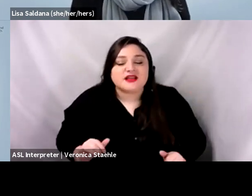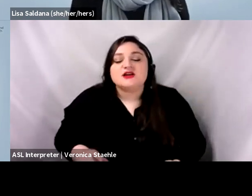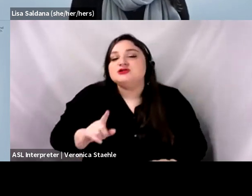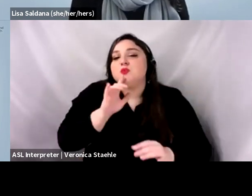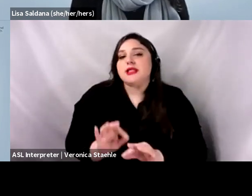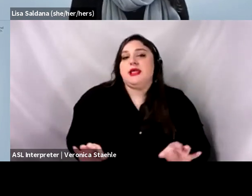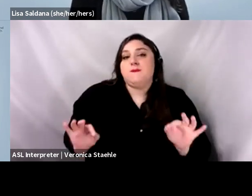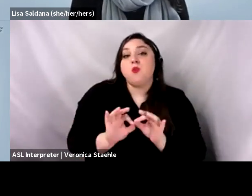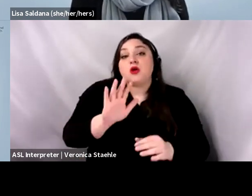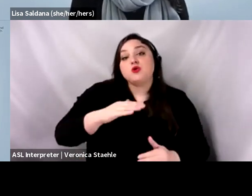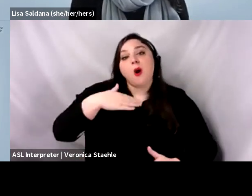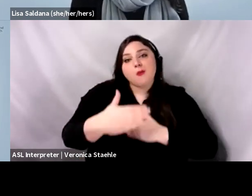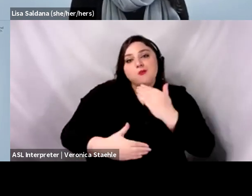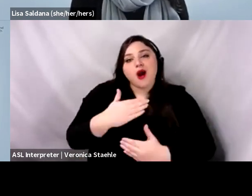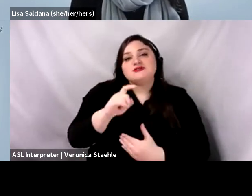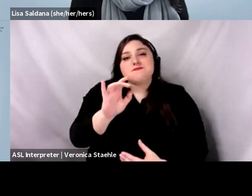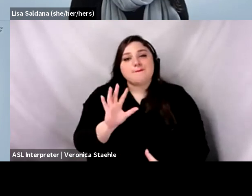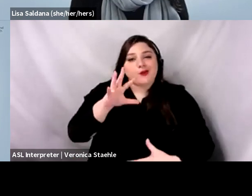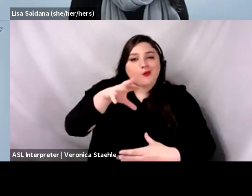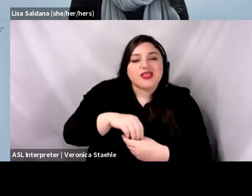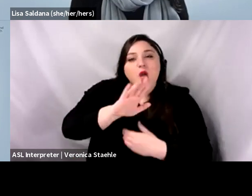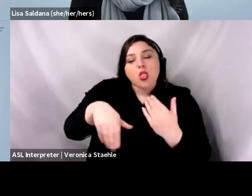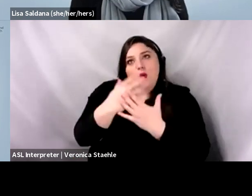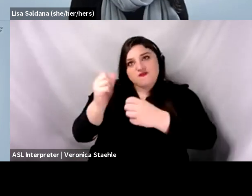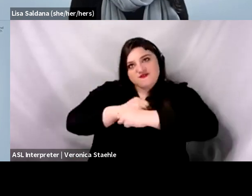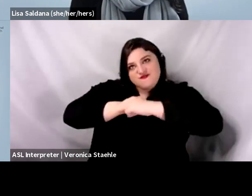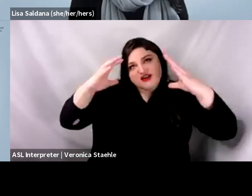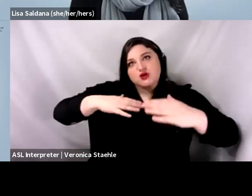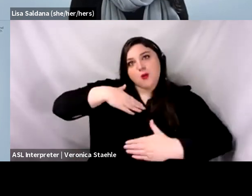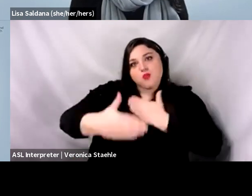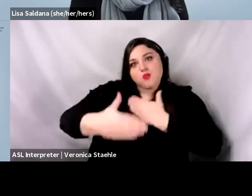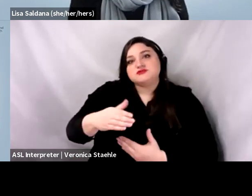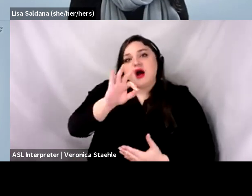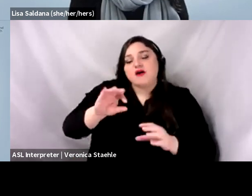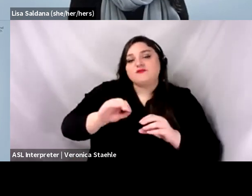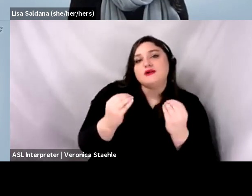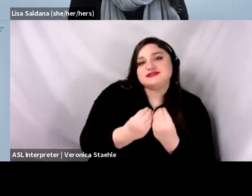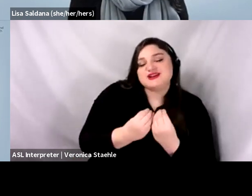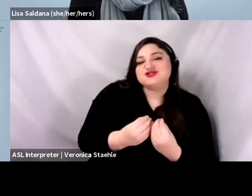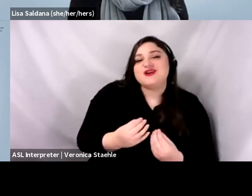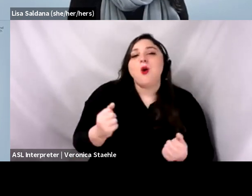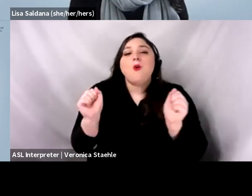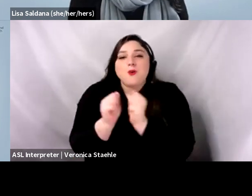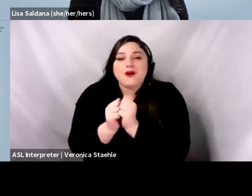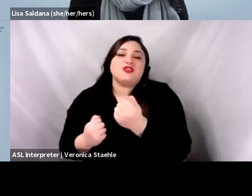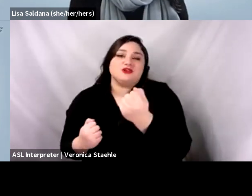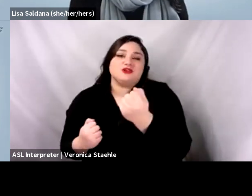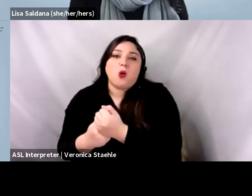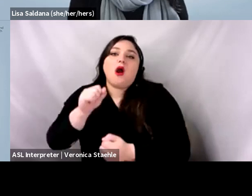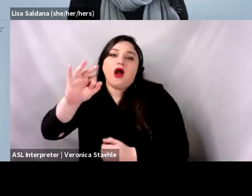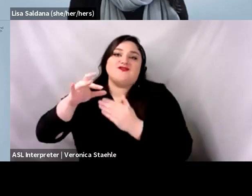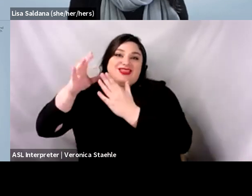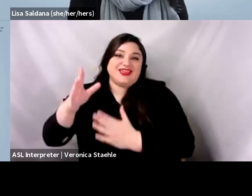and then leadership has to be able to support that going forward. Um, and I think if those things happen,